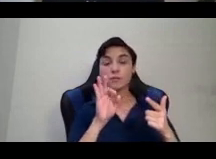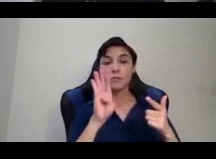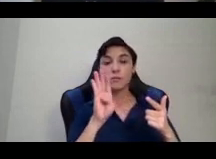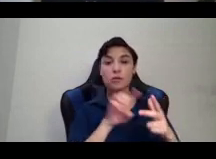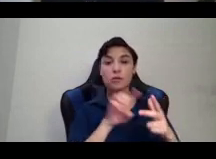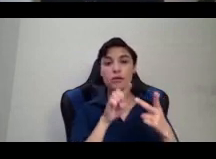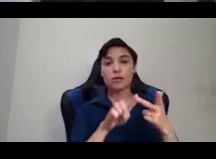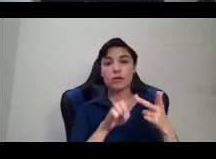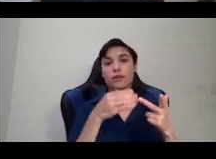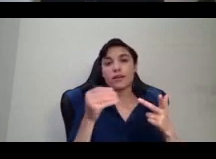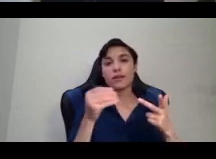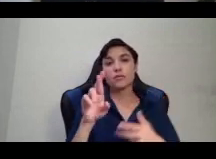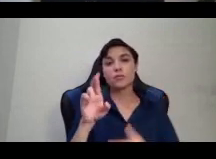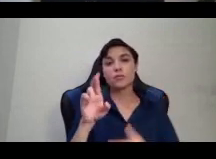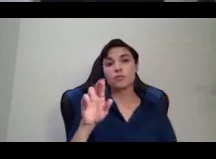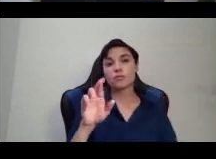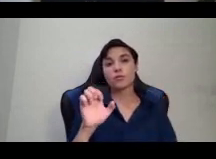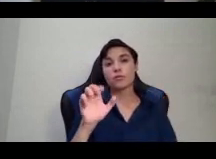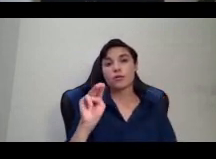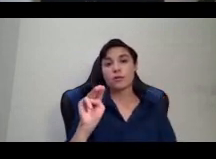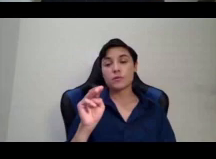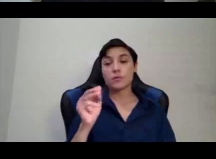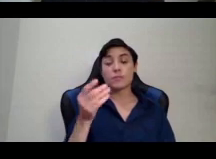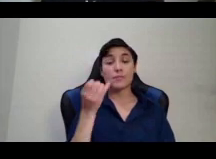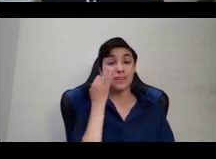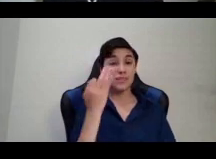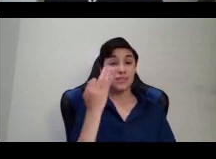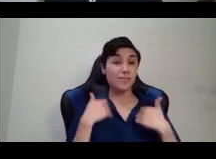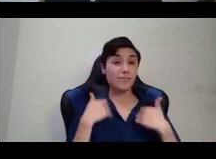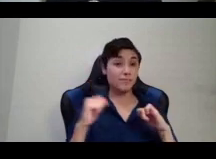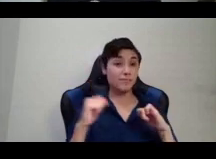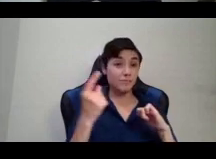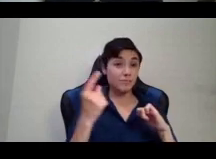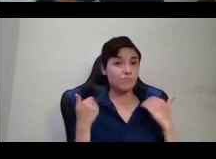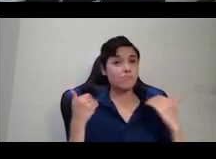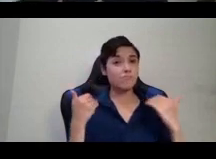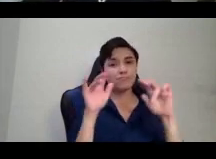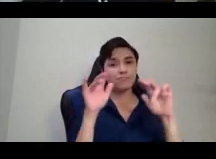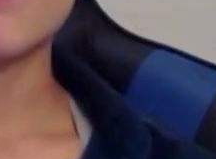So thank you for joining, and yeah, let's get started.